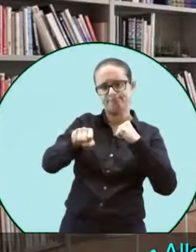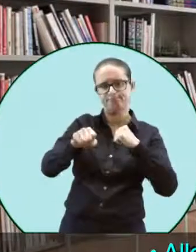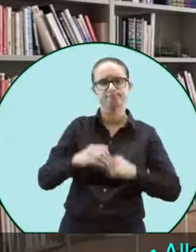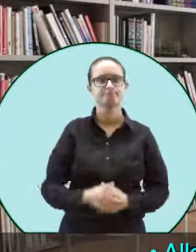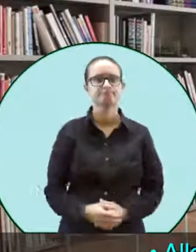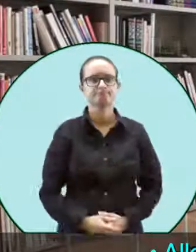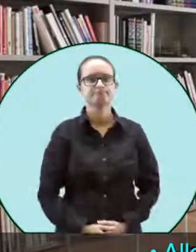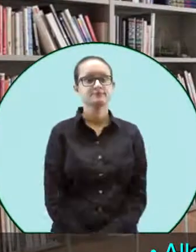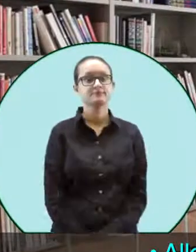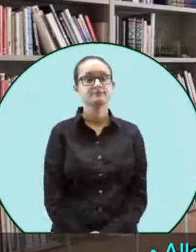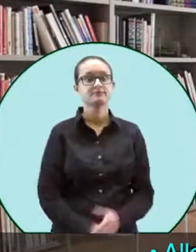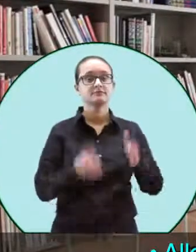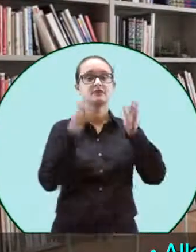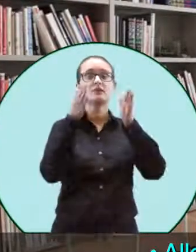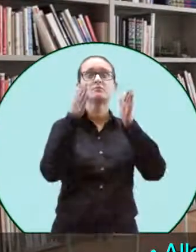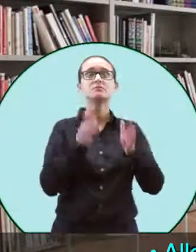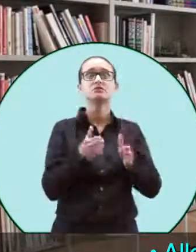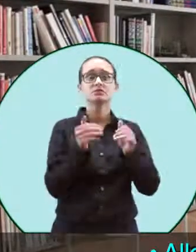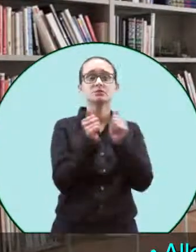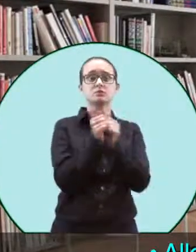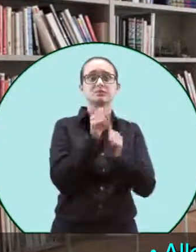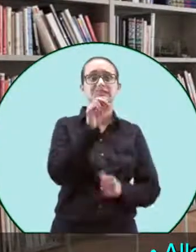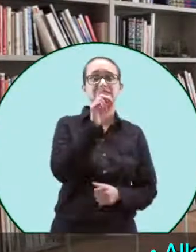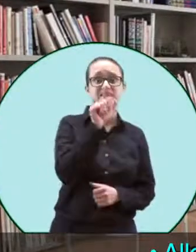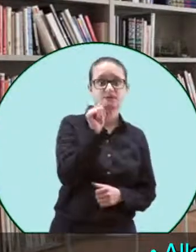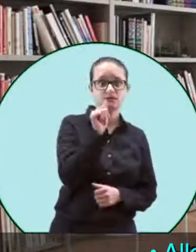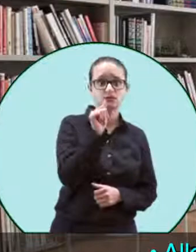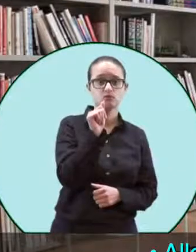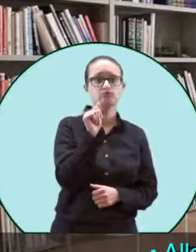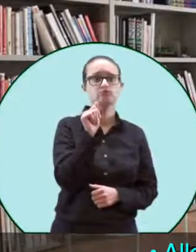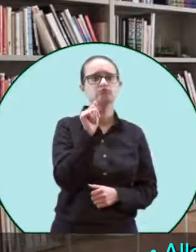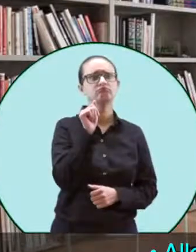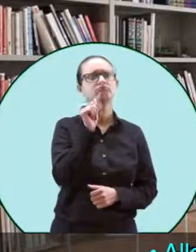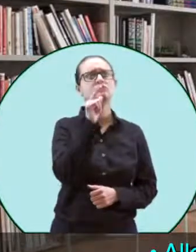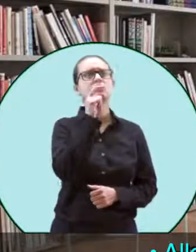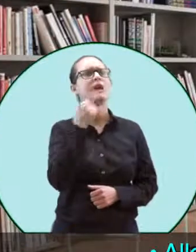You could also allow some more time for the interview to occur if that's going to be a concern.